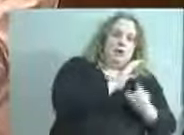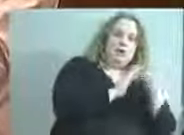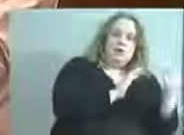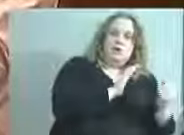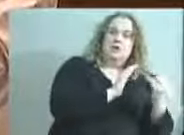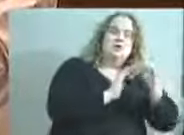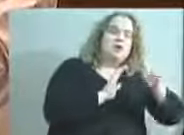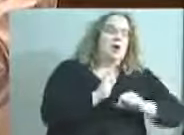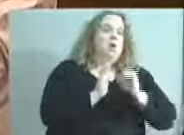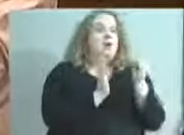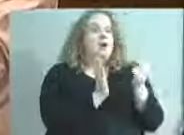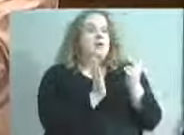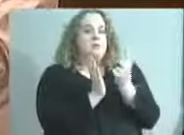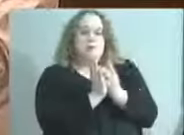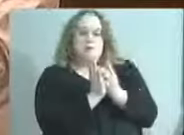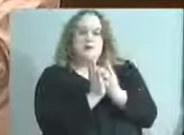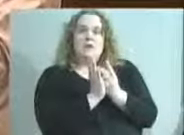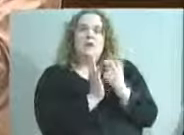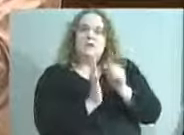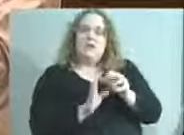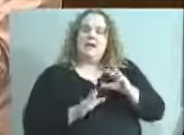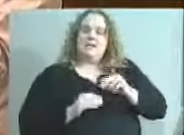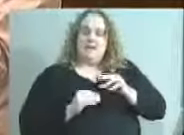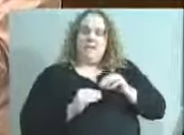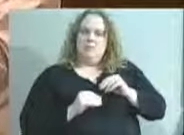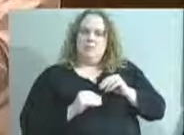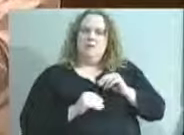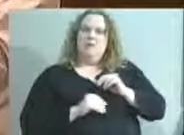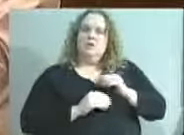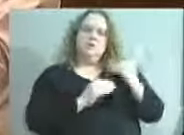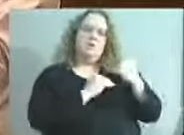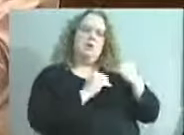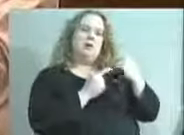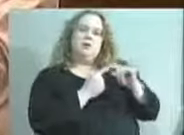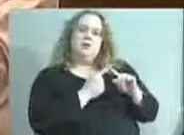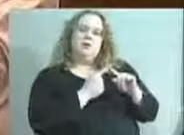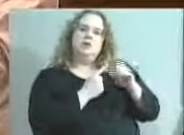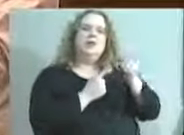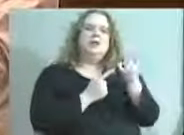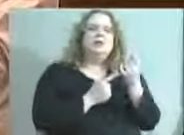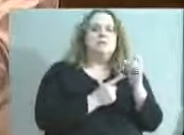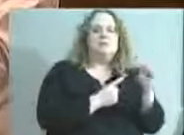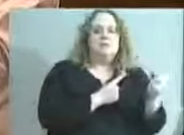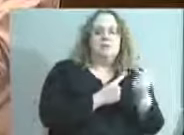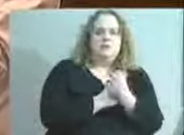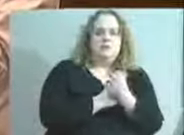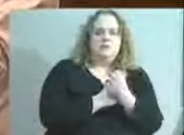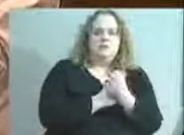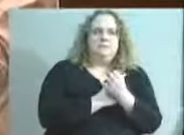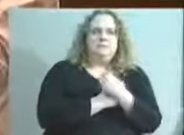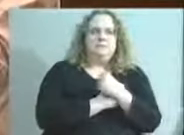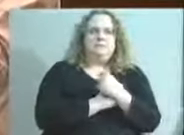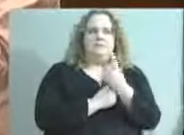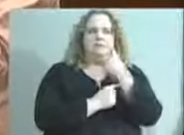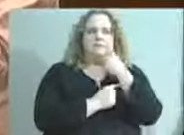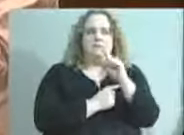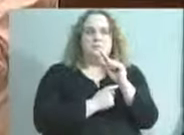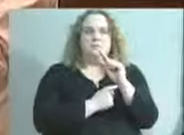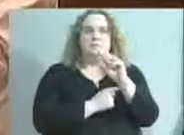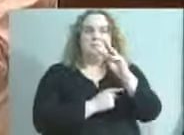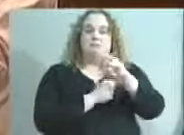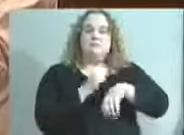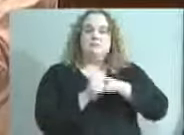administration that restraint and seclusion are acceptable responses to minor situations. For six years,